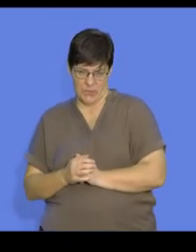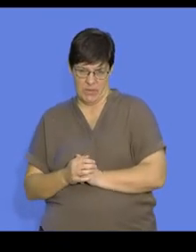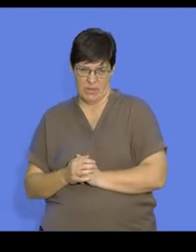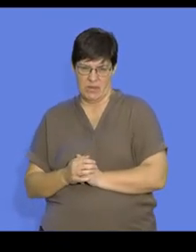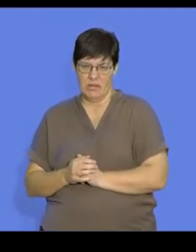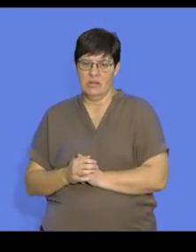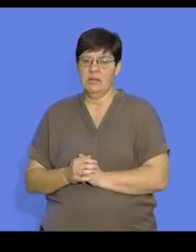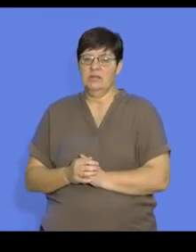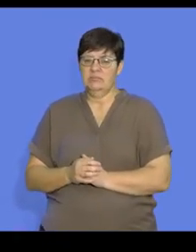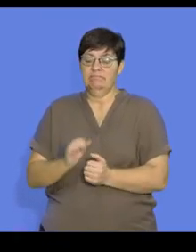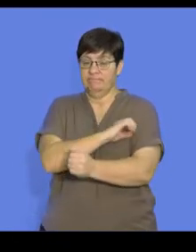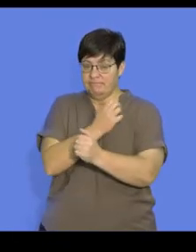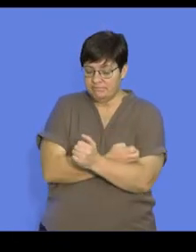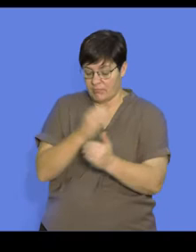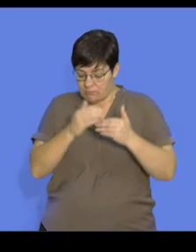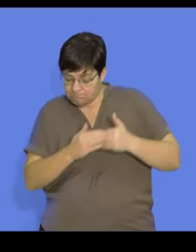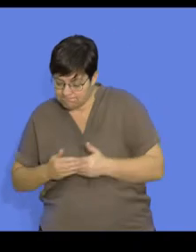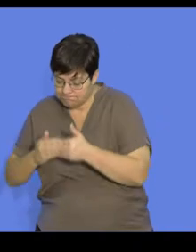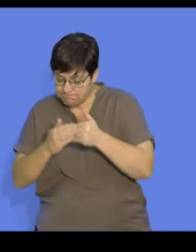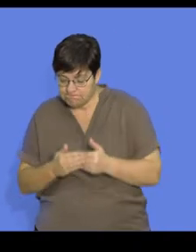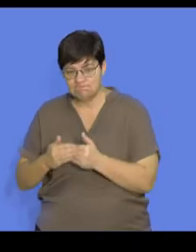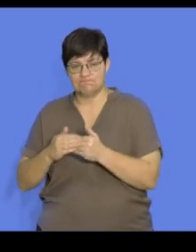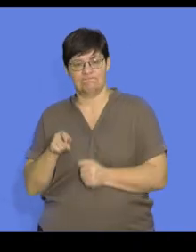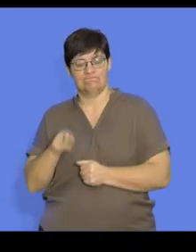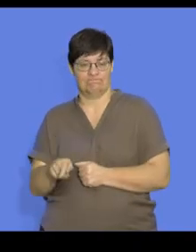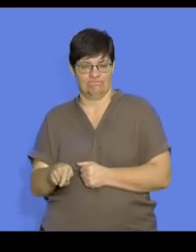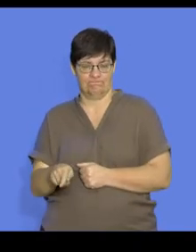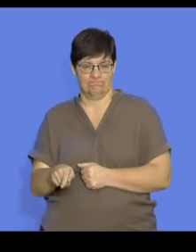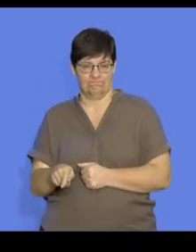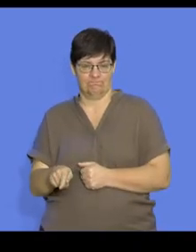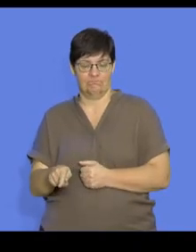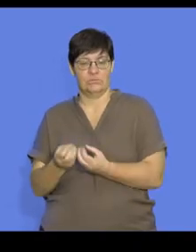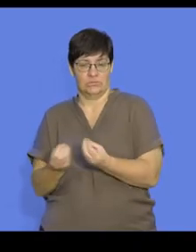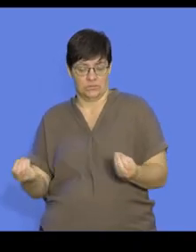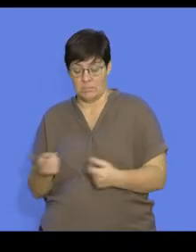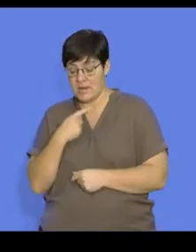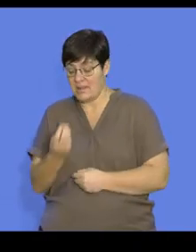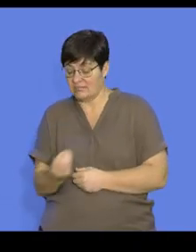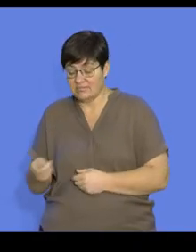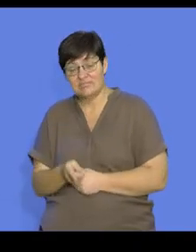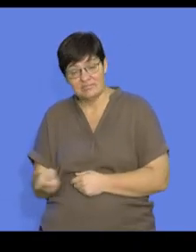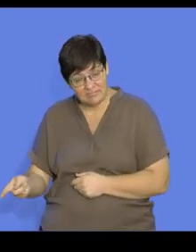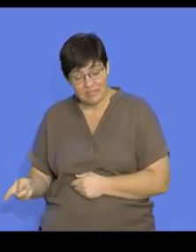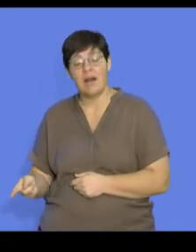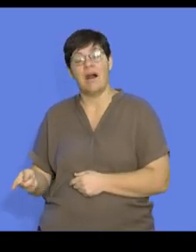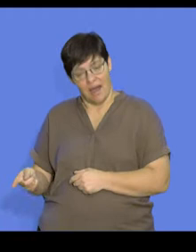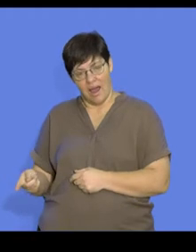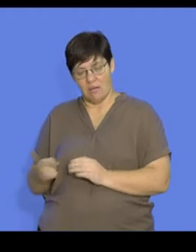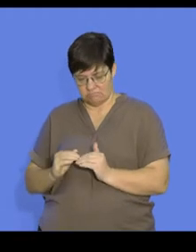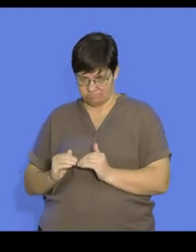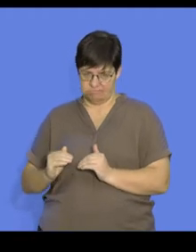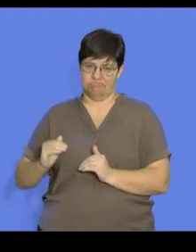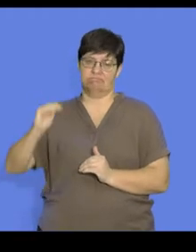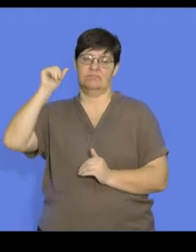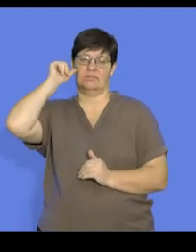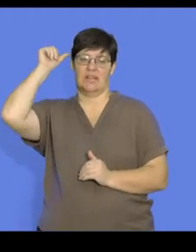expended large amounts of energy on parental care. It means that the offsprings have a better chance of surviving to become